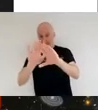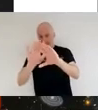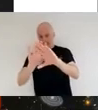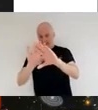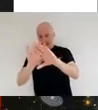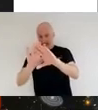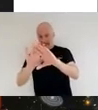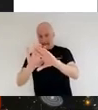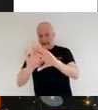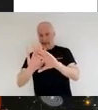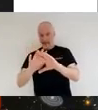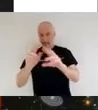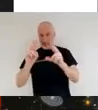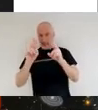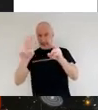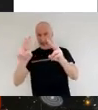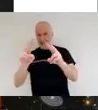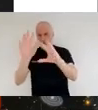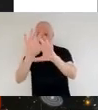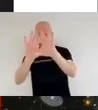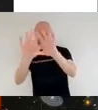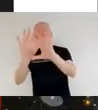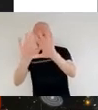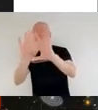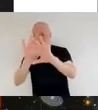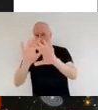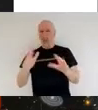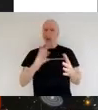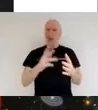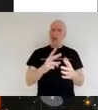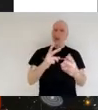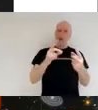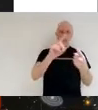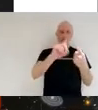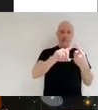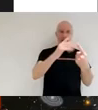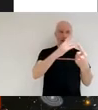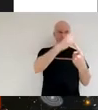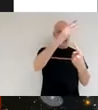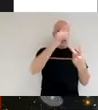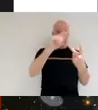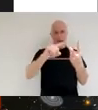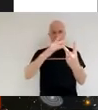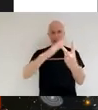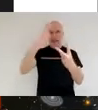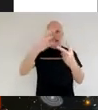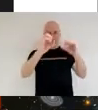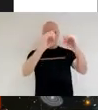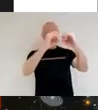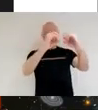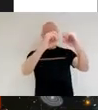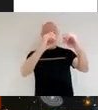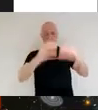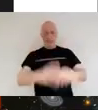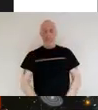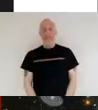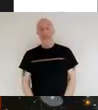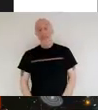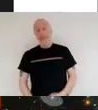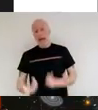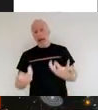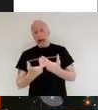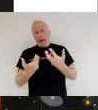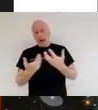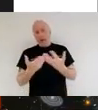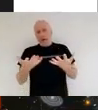this means that we see it as a blurry mess rather than two distinct images in order to resolve we have to